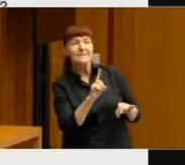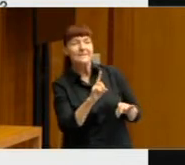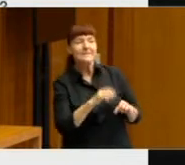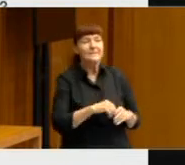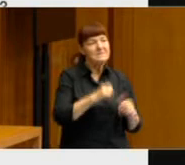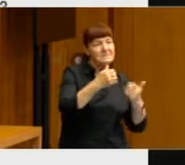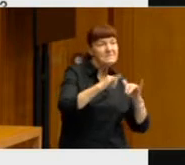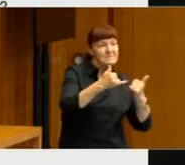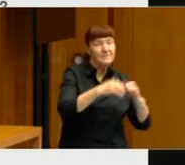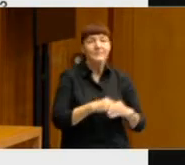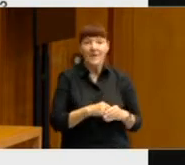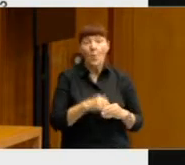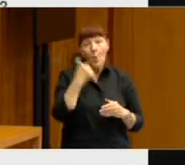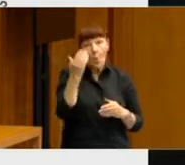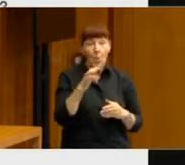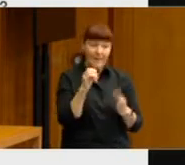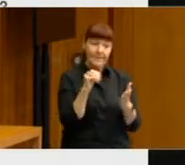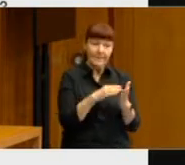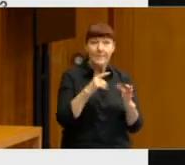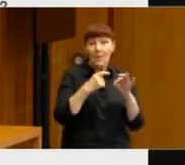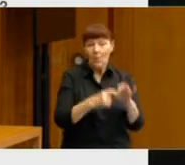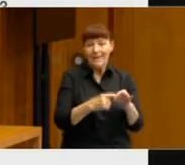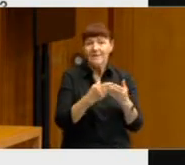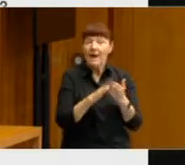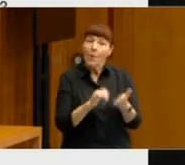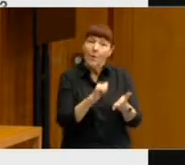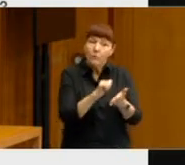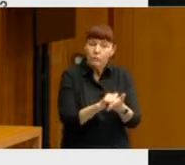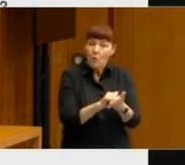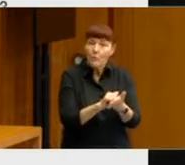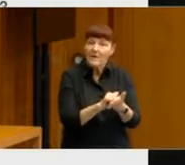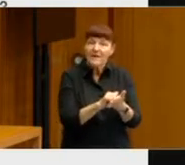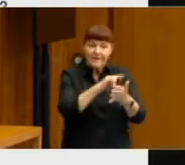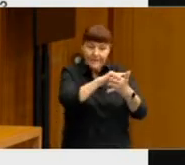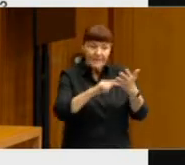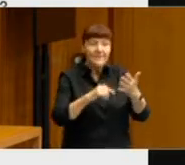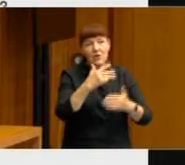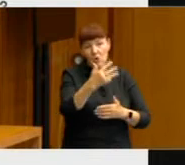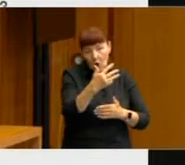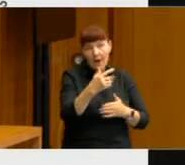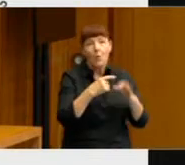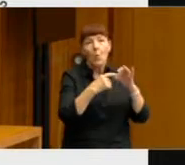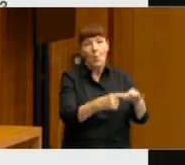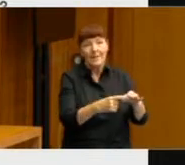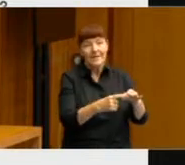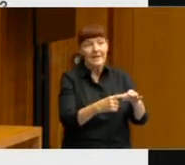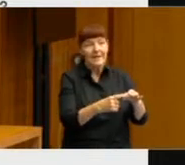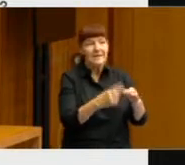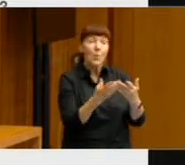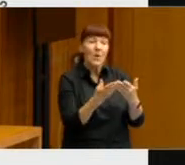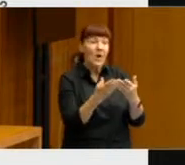question in our surveys about how appropriate nine particular qualities apply to the various leaders.